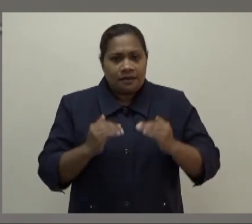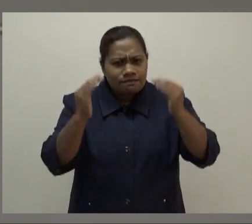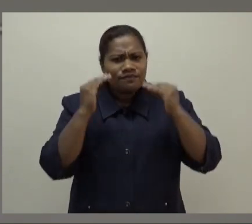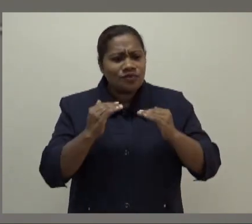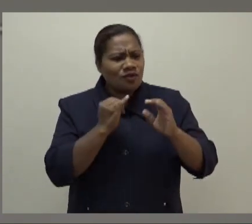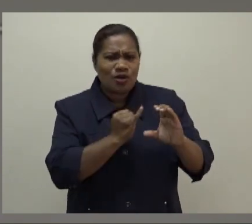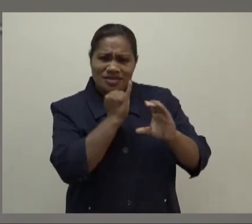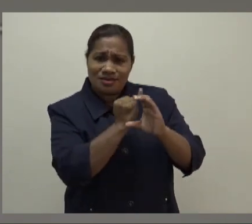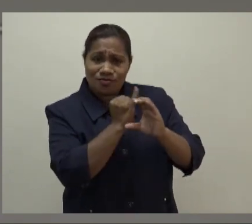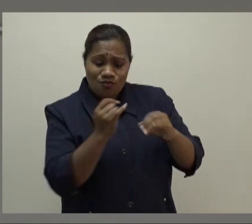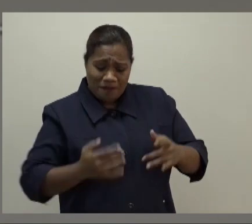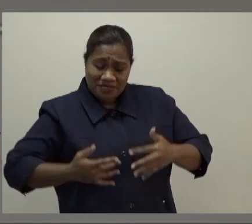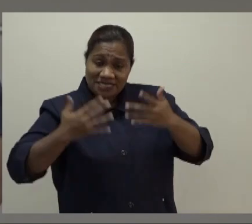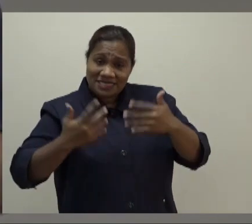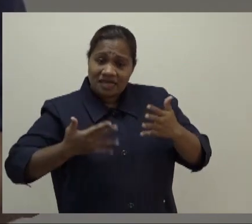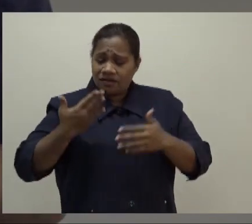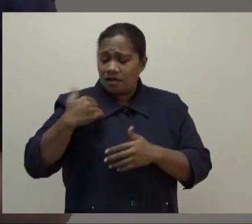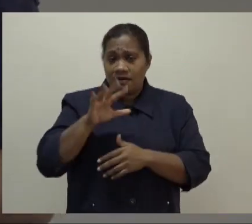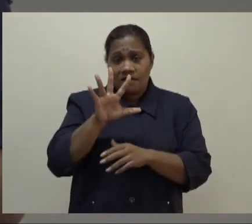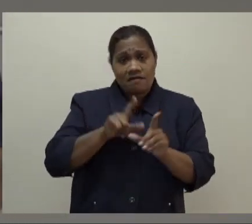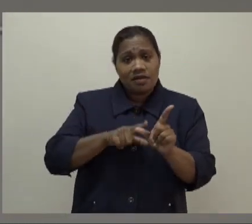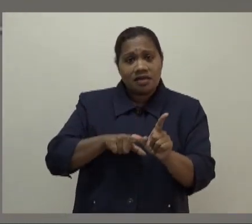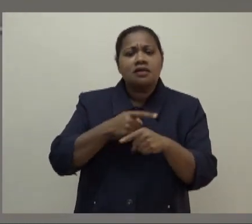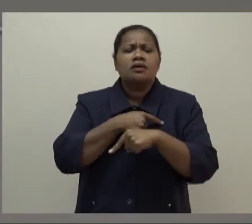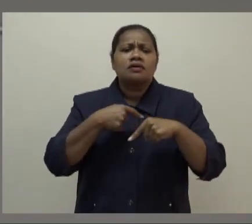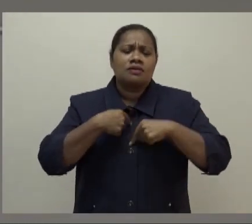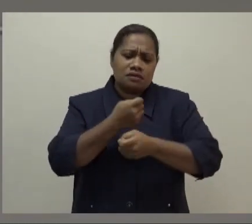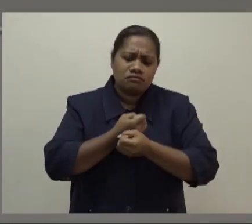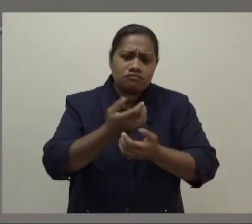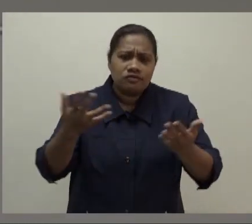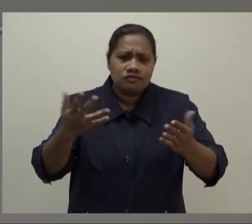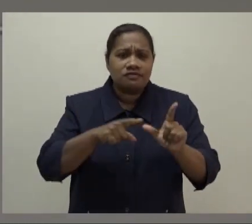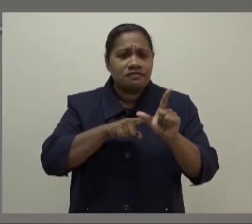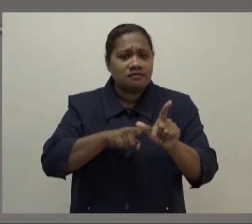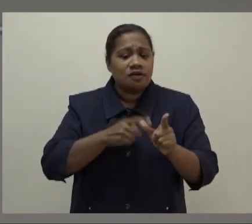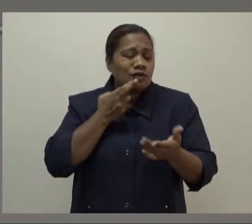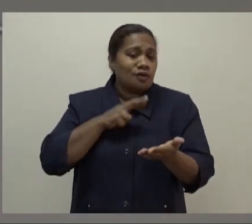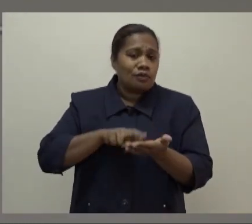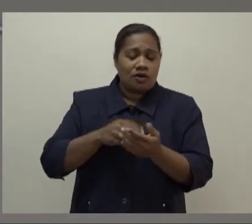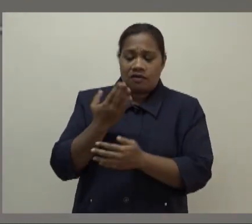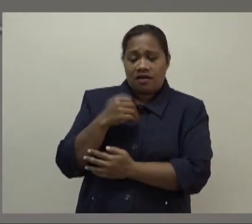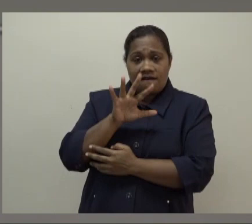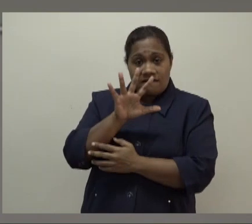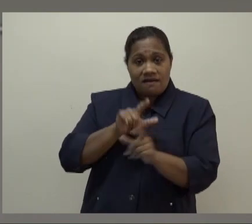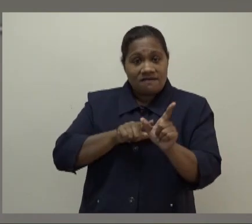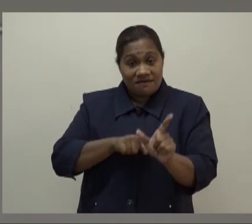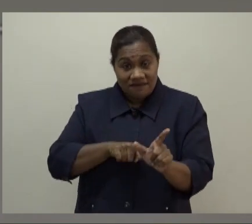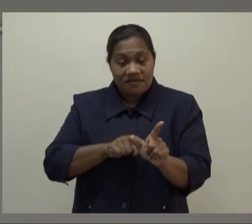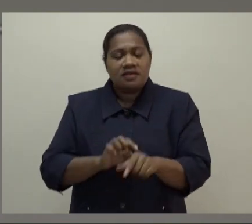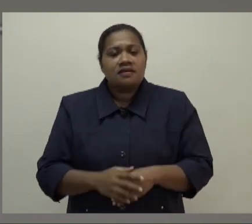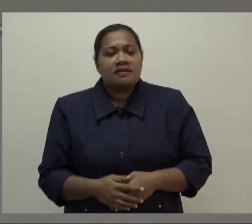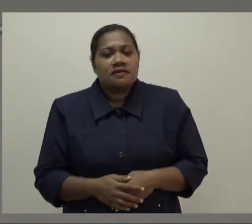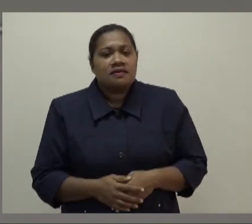last five years, we've released annual reports that in the last five years that has details of that and that has been